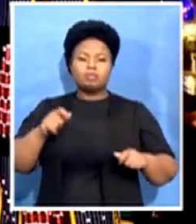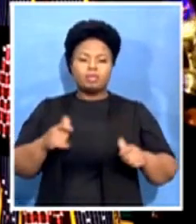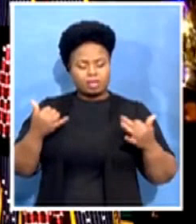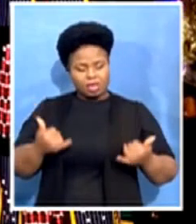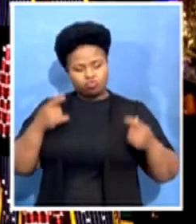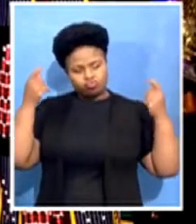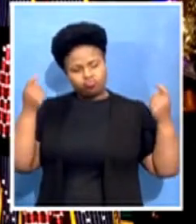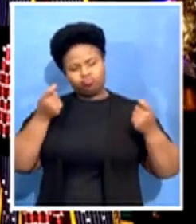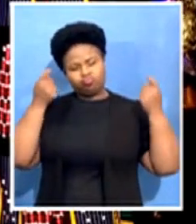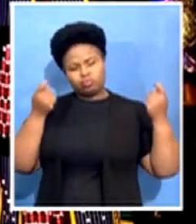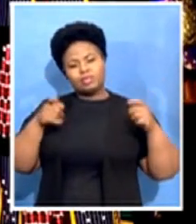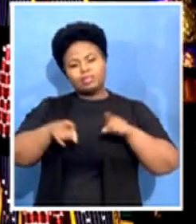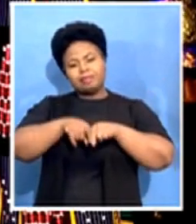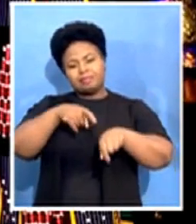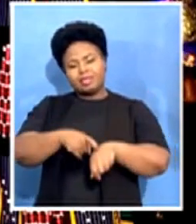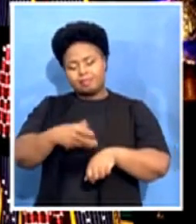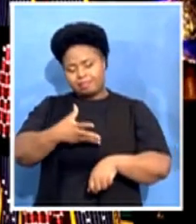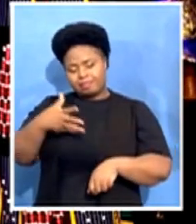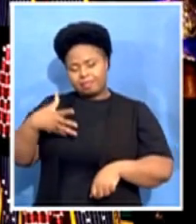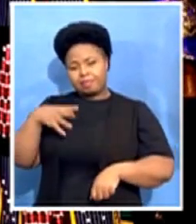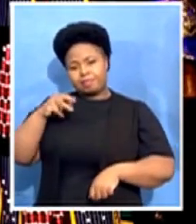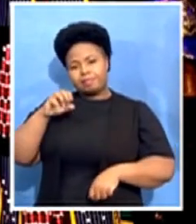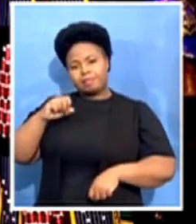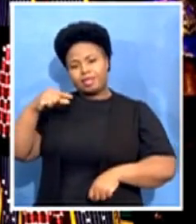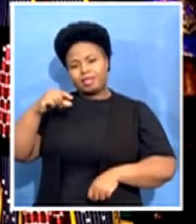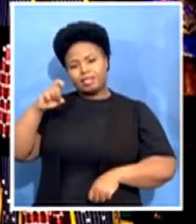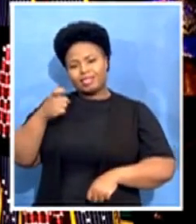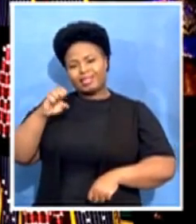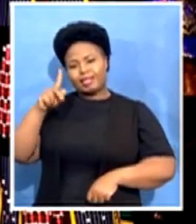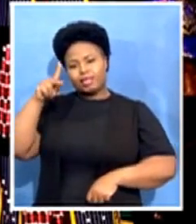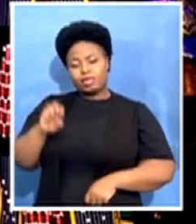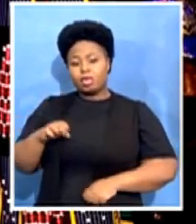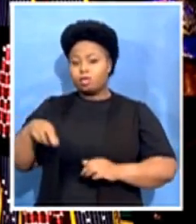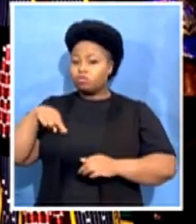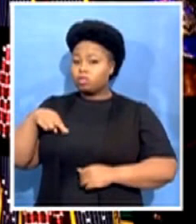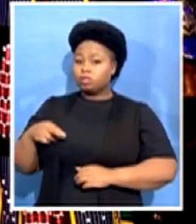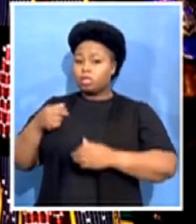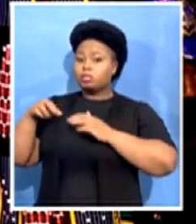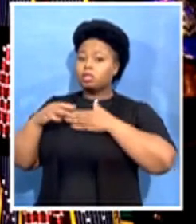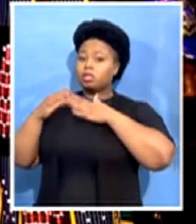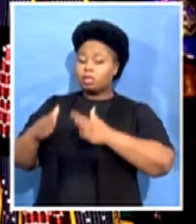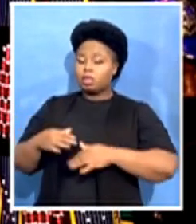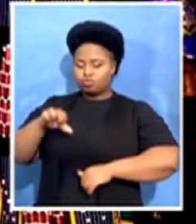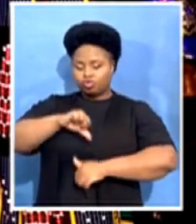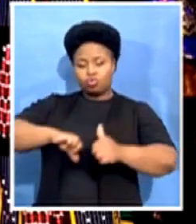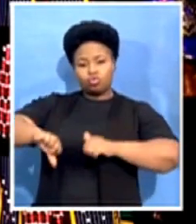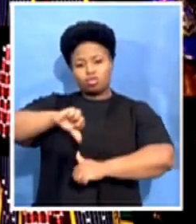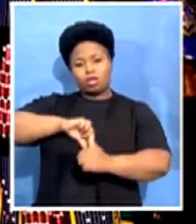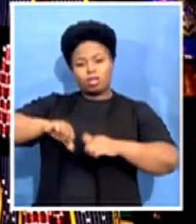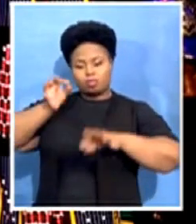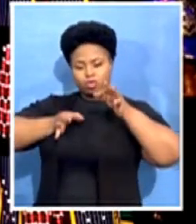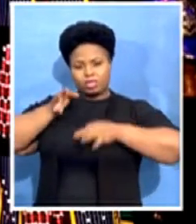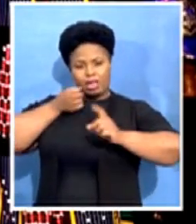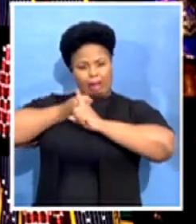religious leader and artist in her own right, social and political activist who became the first black woman